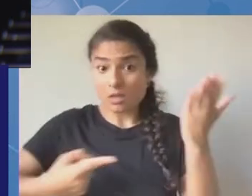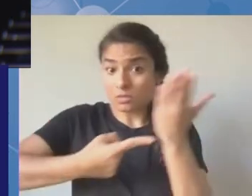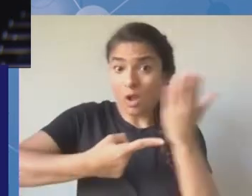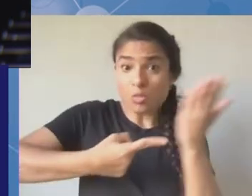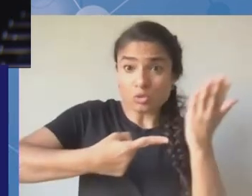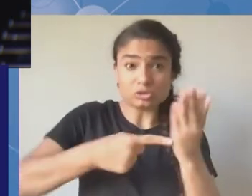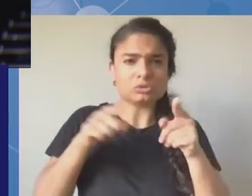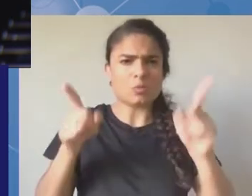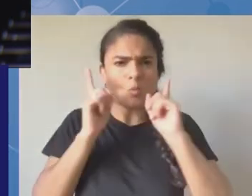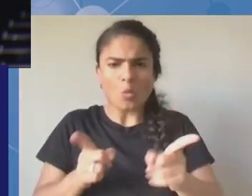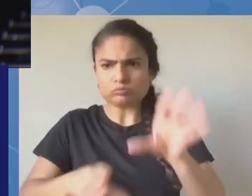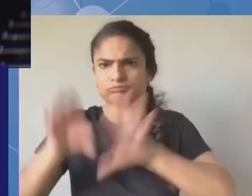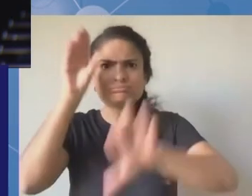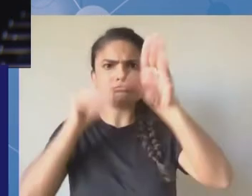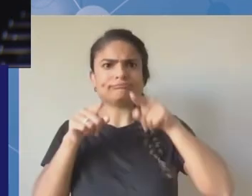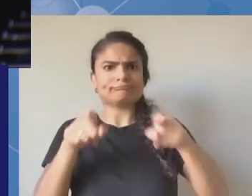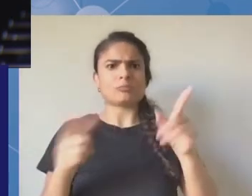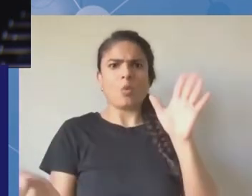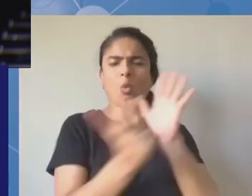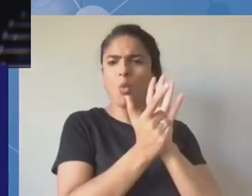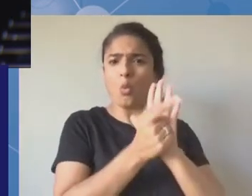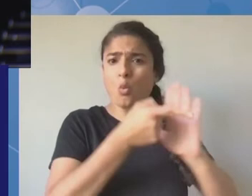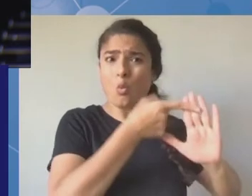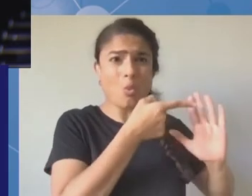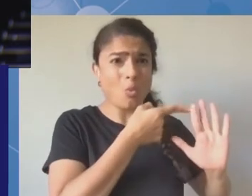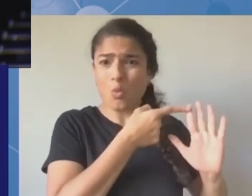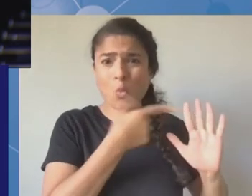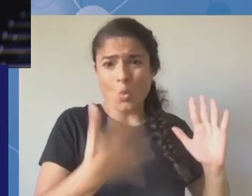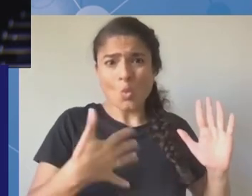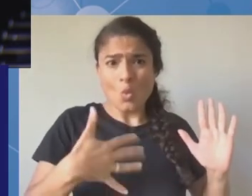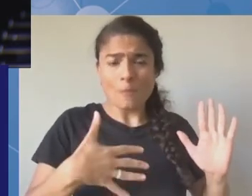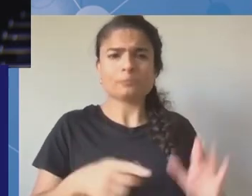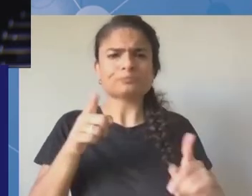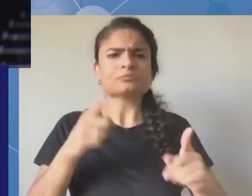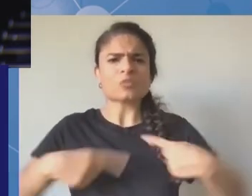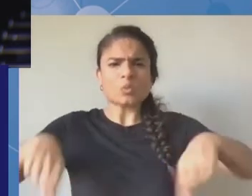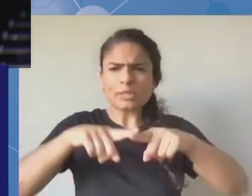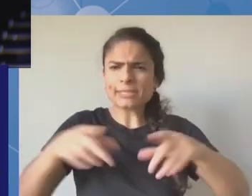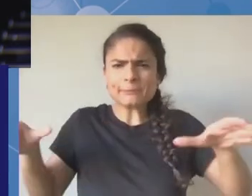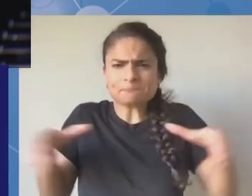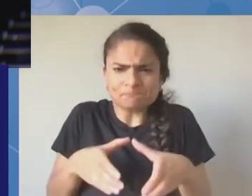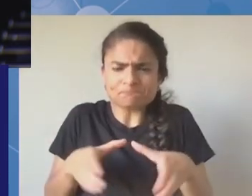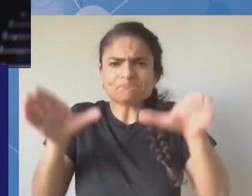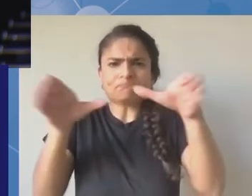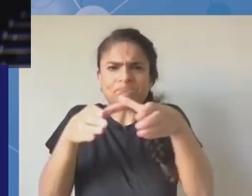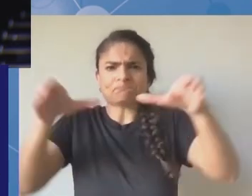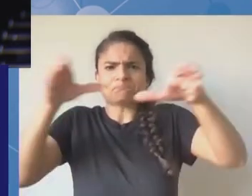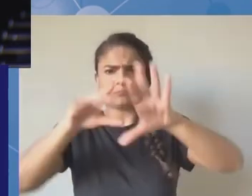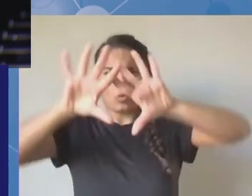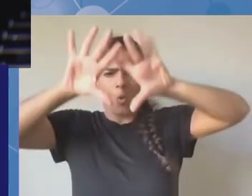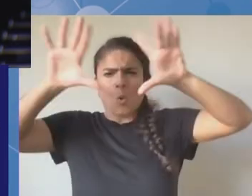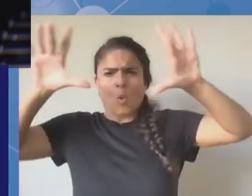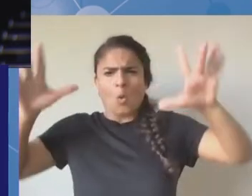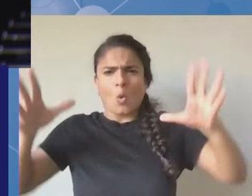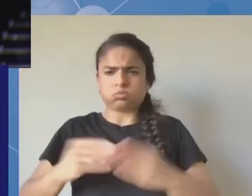i'm planning to start a center for internet governance and i have like one or two suggestions for this forum